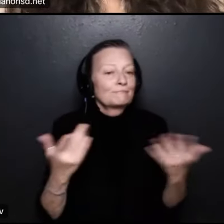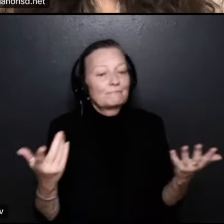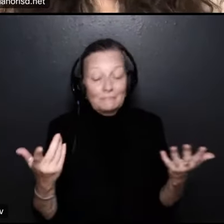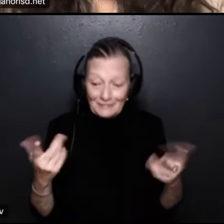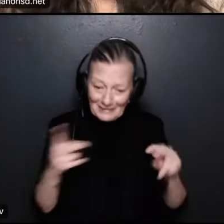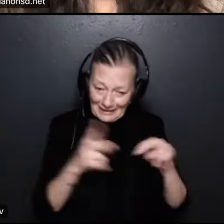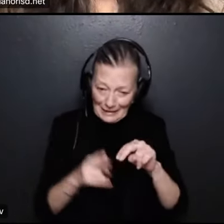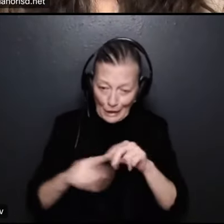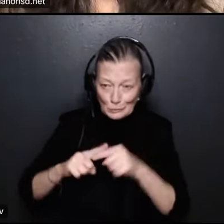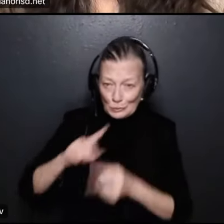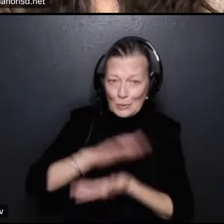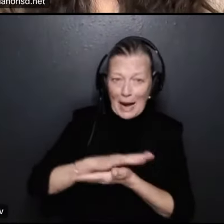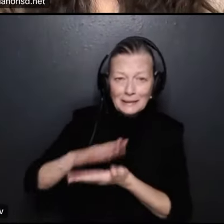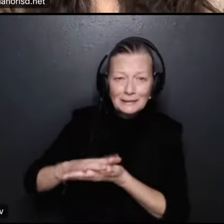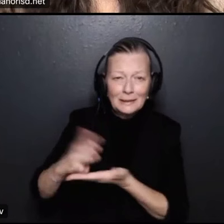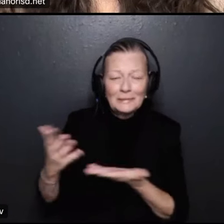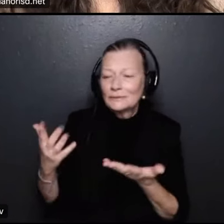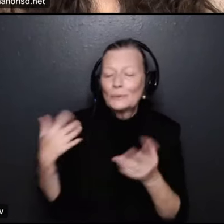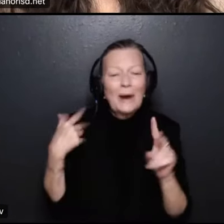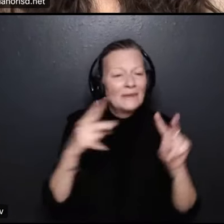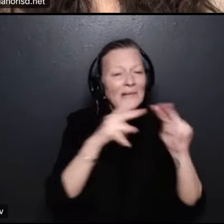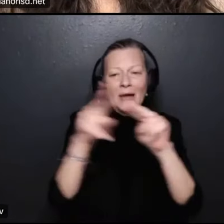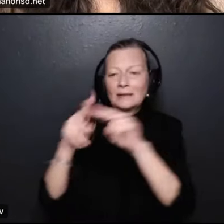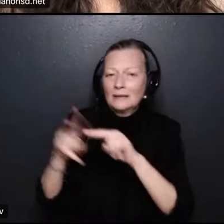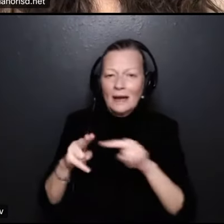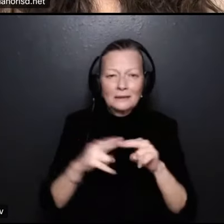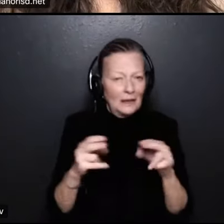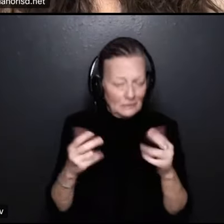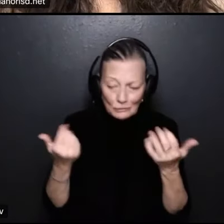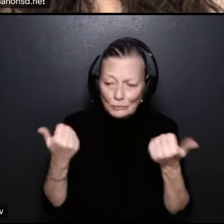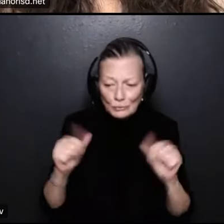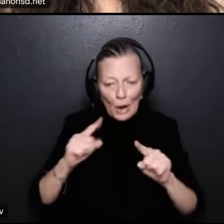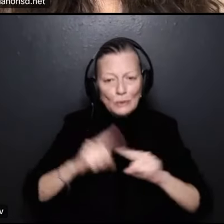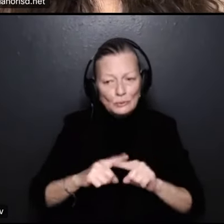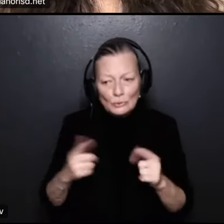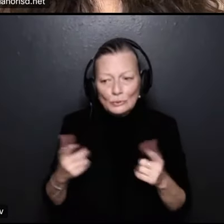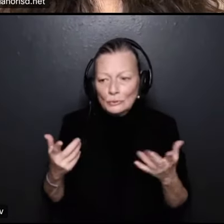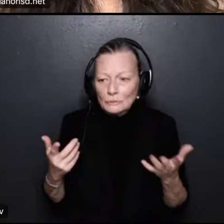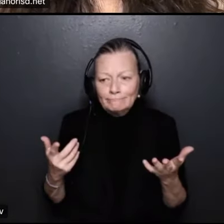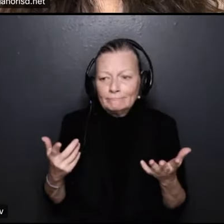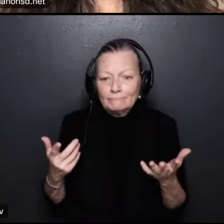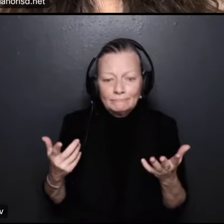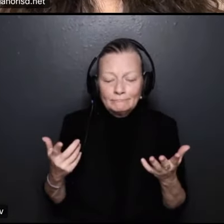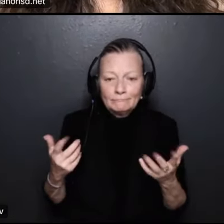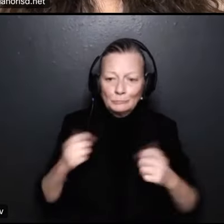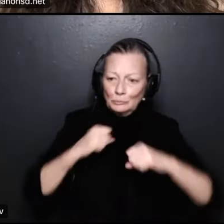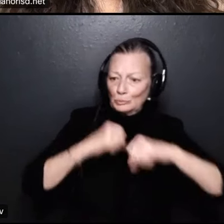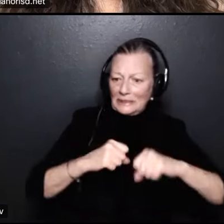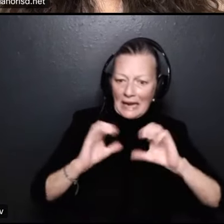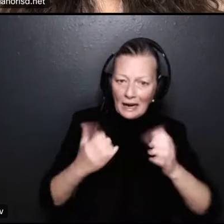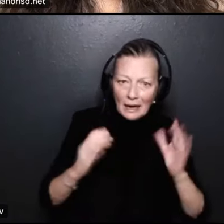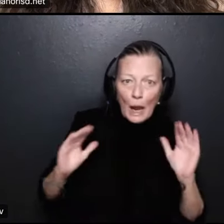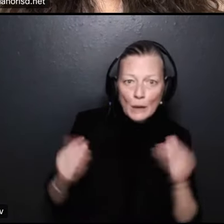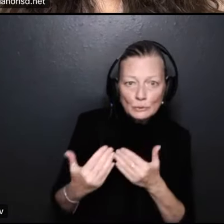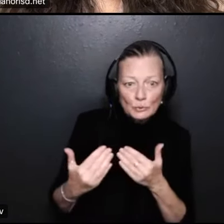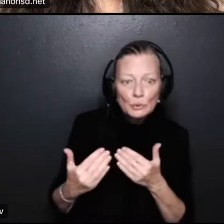there are cuts being made all over the place in a way to try to not only protect classrooms so that